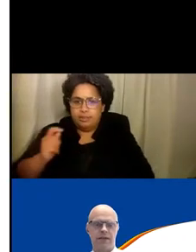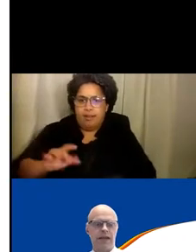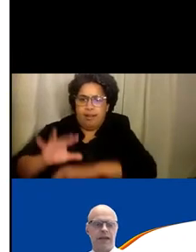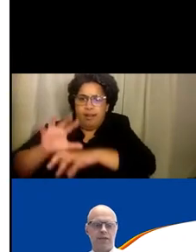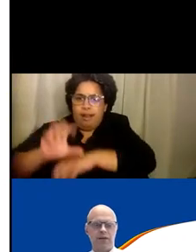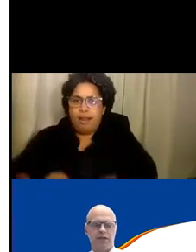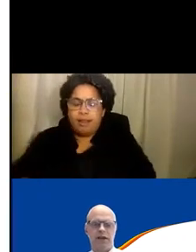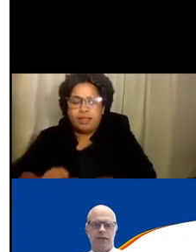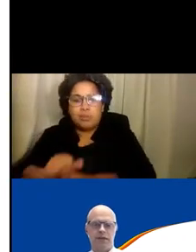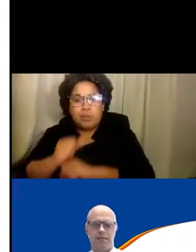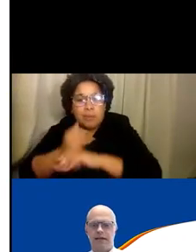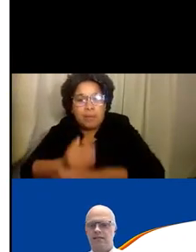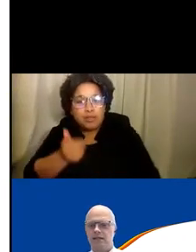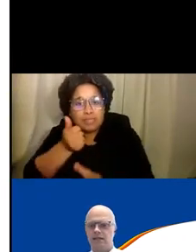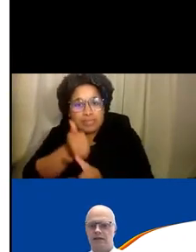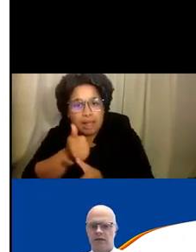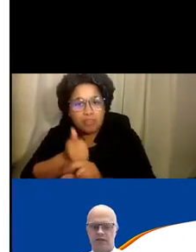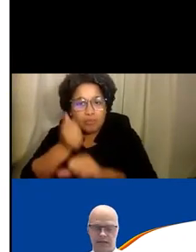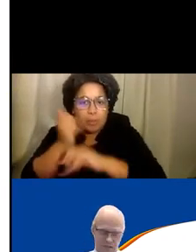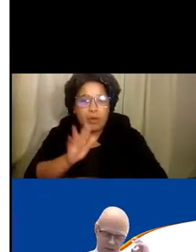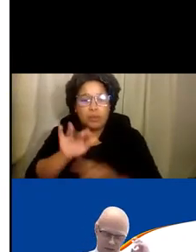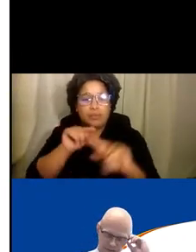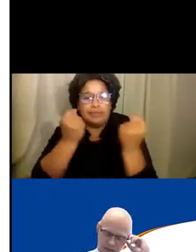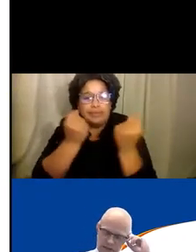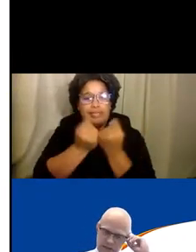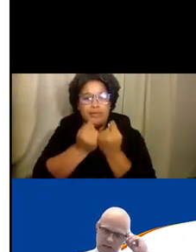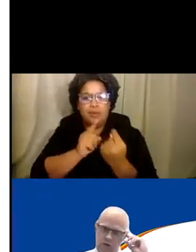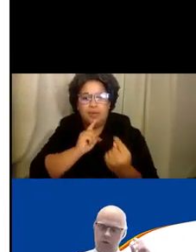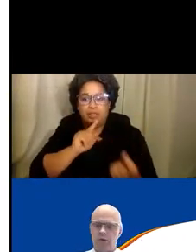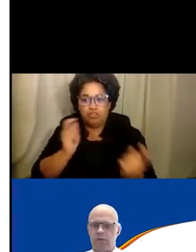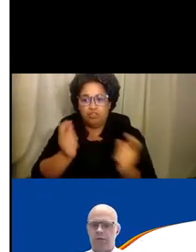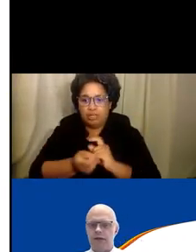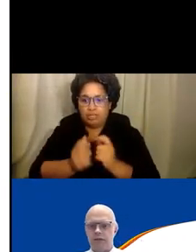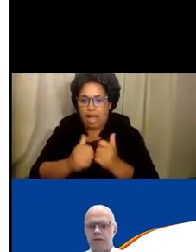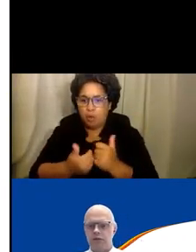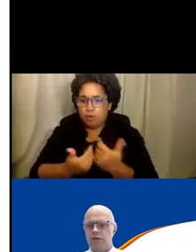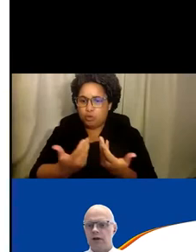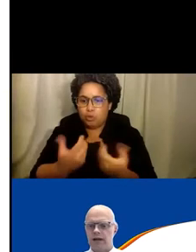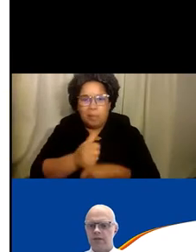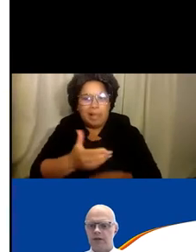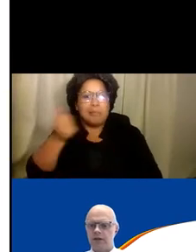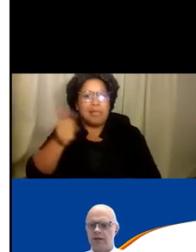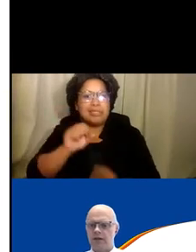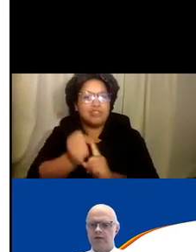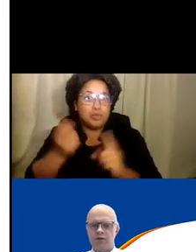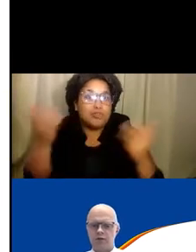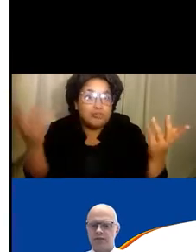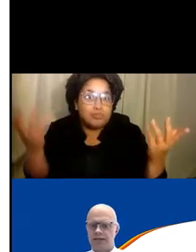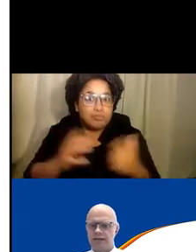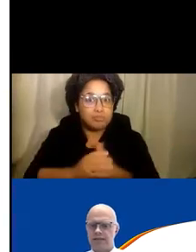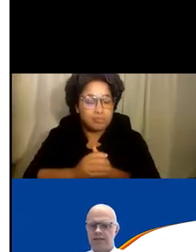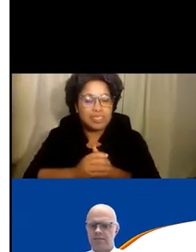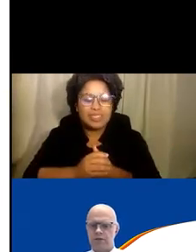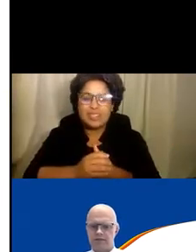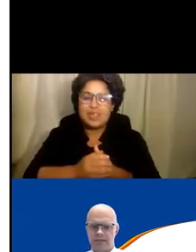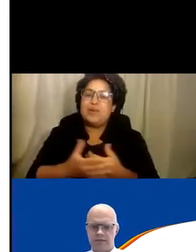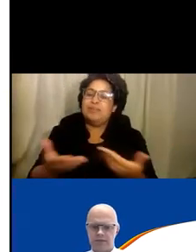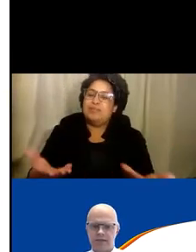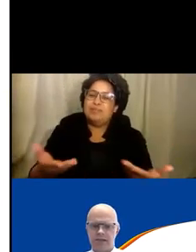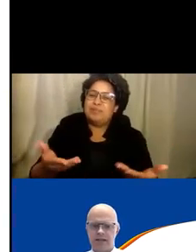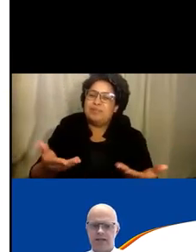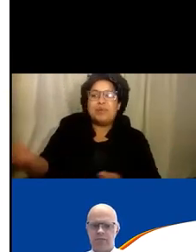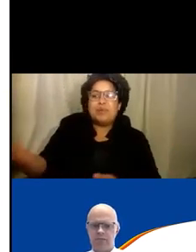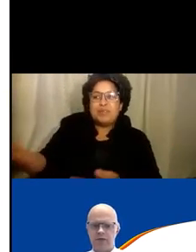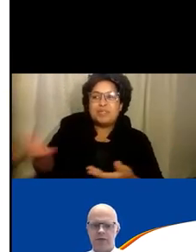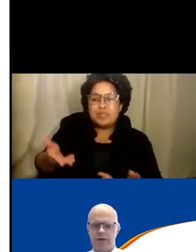team, and really try to make the best of change. So without further ado, I am going to introduce today's presenters.